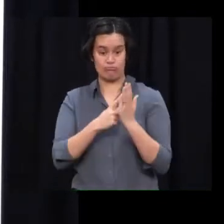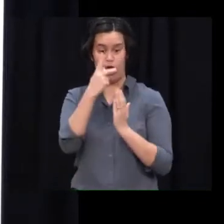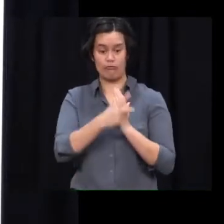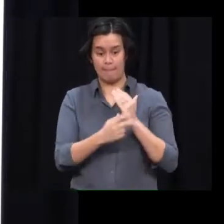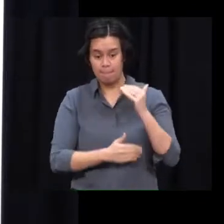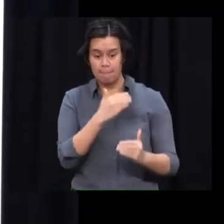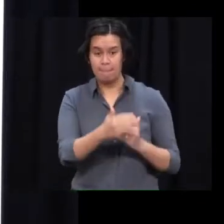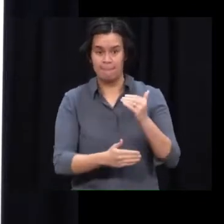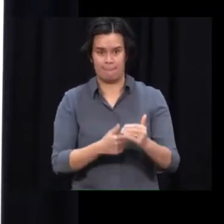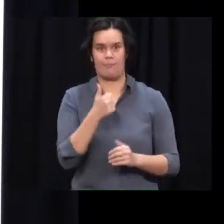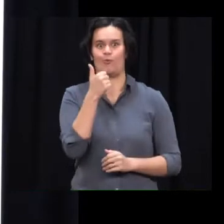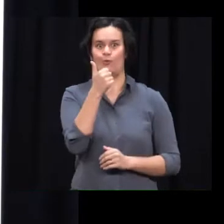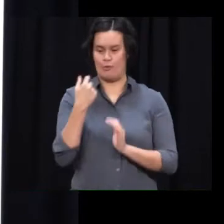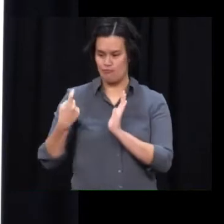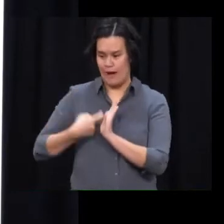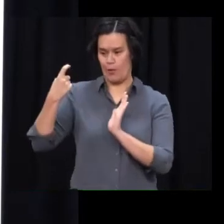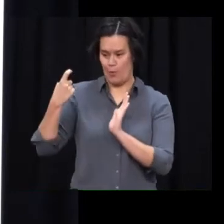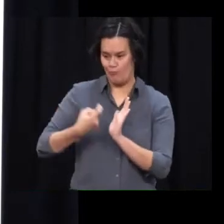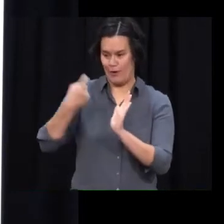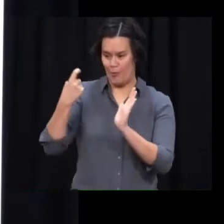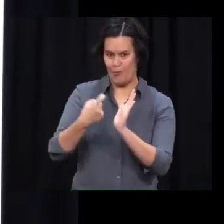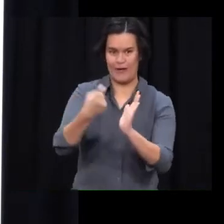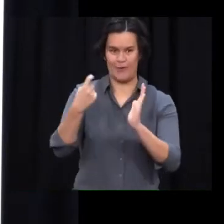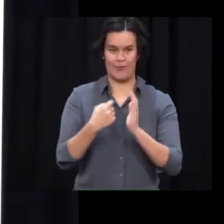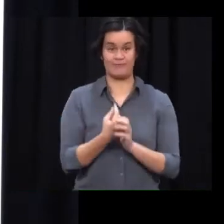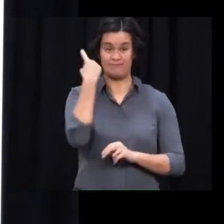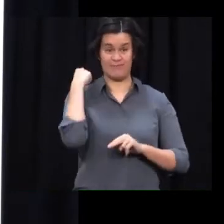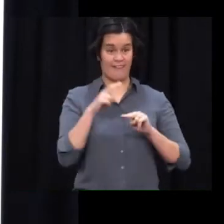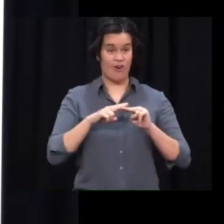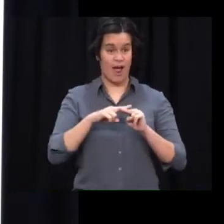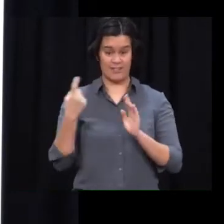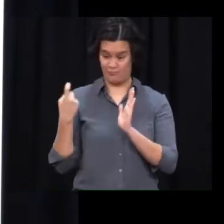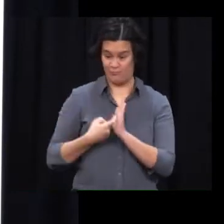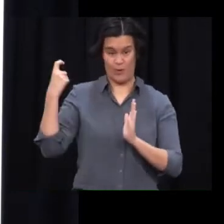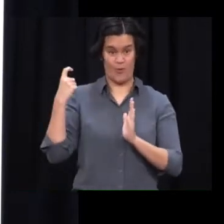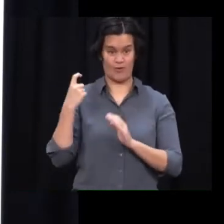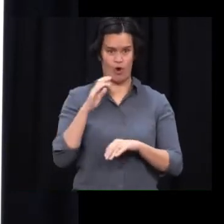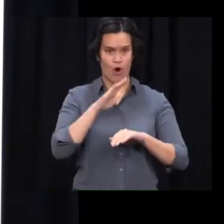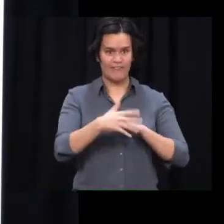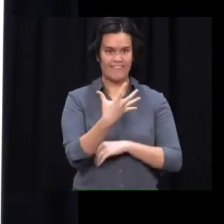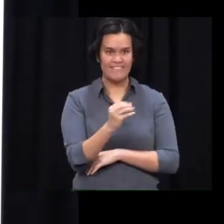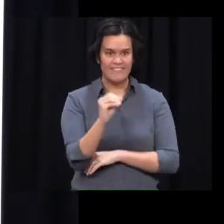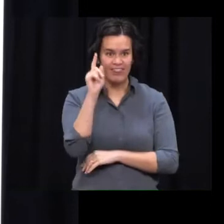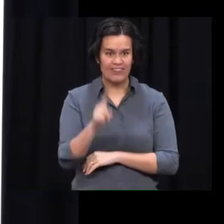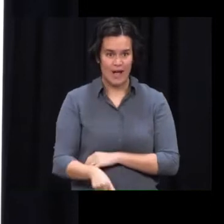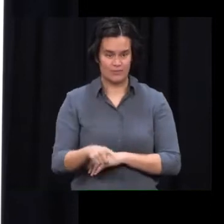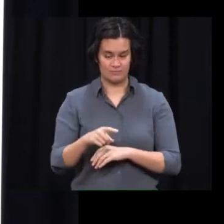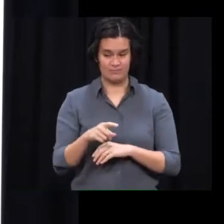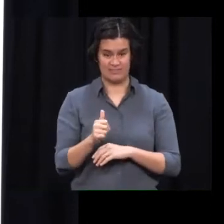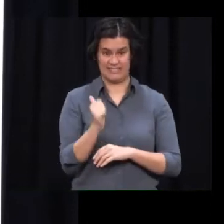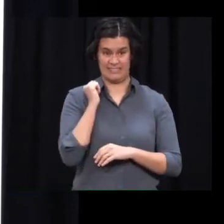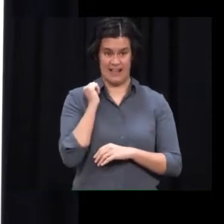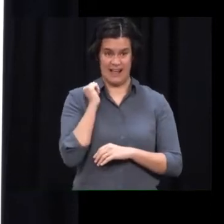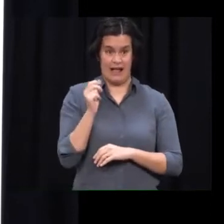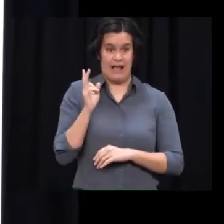After a record day for the programme on Friday where 56,843 doses were delivered, yesterday we reached a new